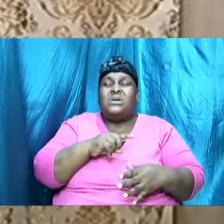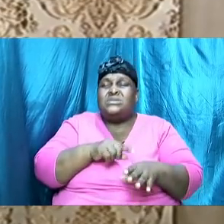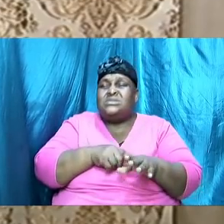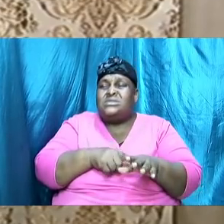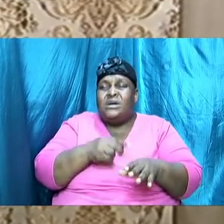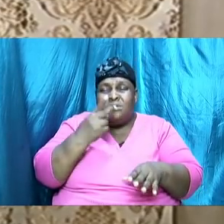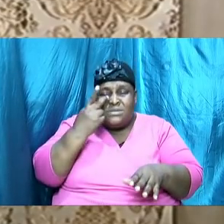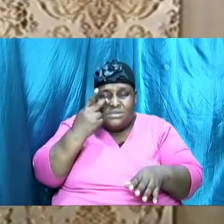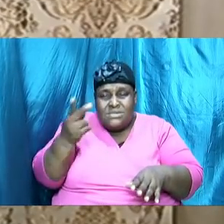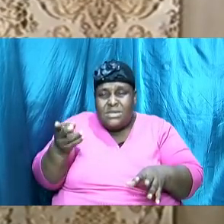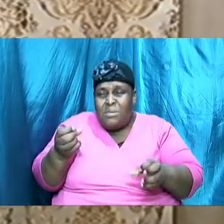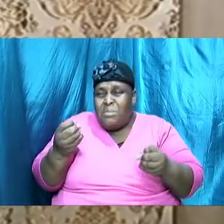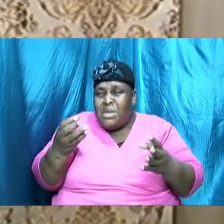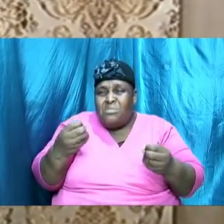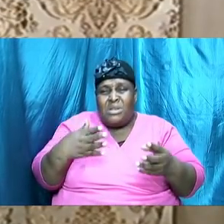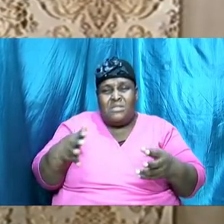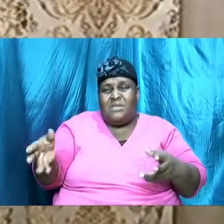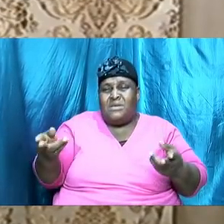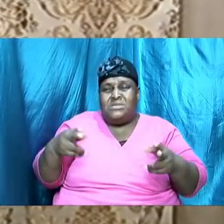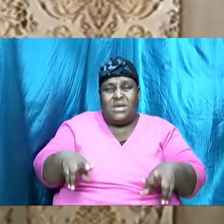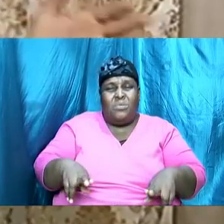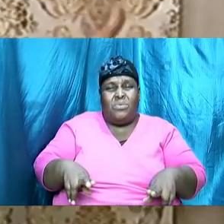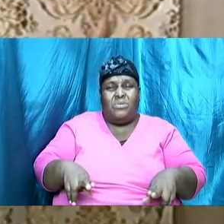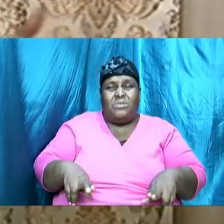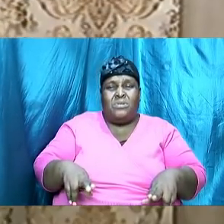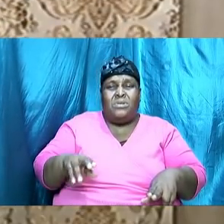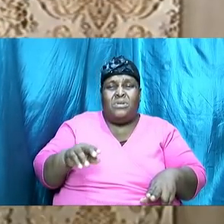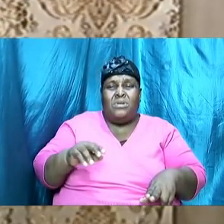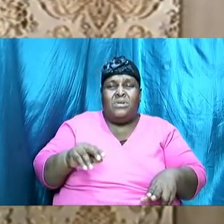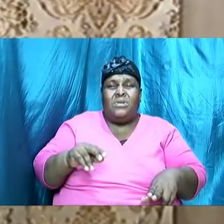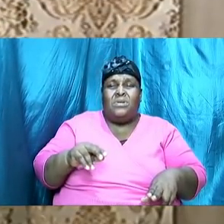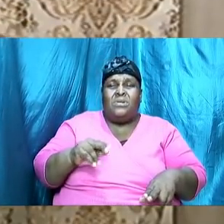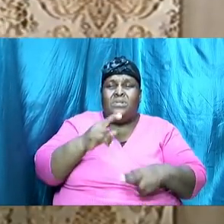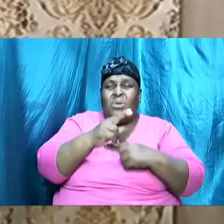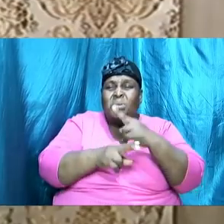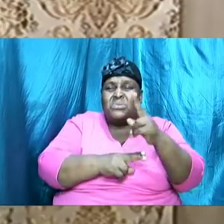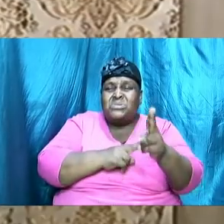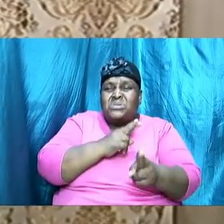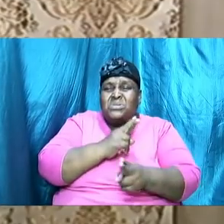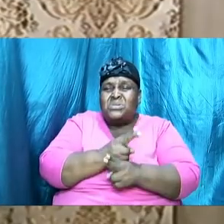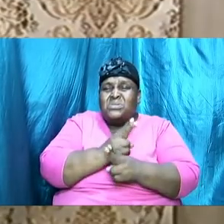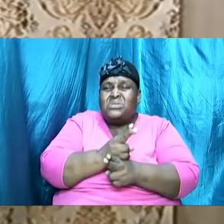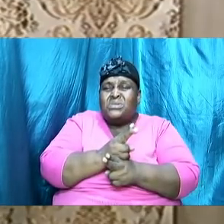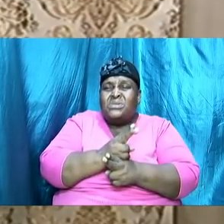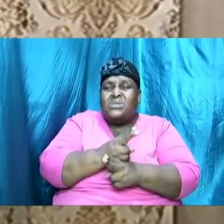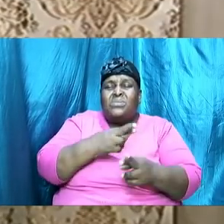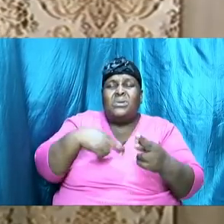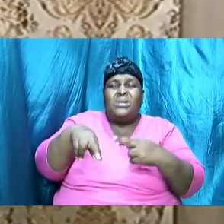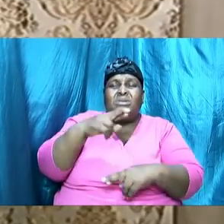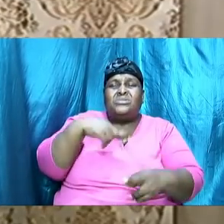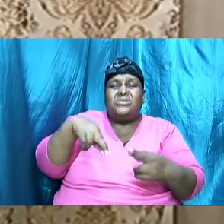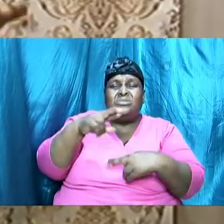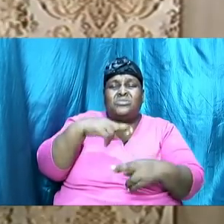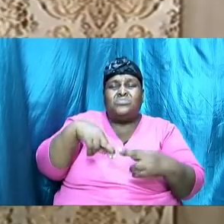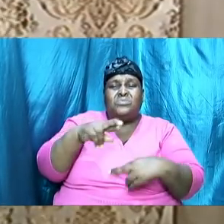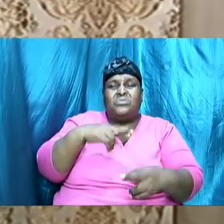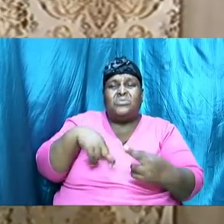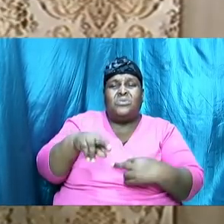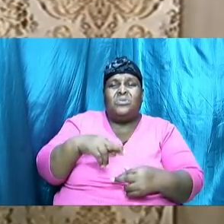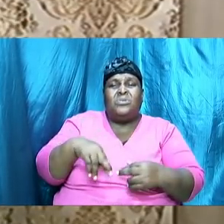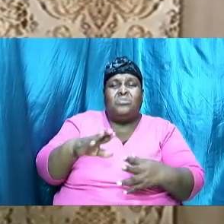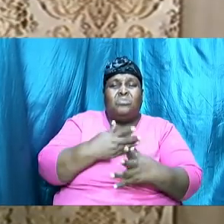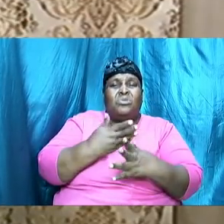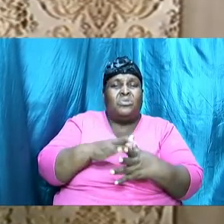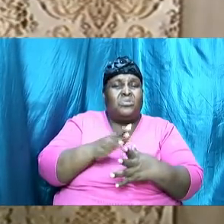a whole lot of things happening in the horizontal relationship and when I say horizontal I mean relationship between